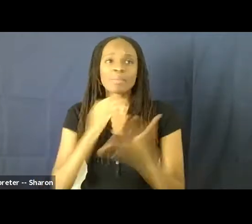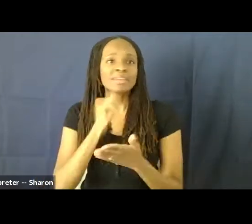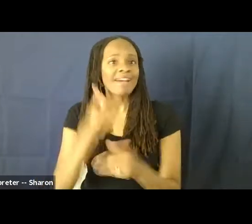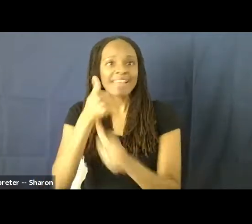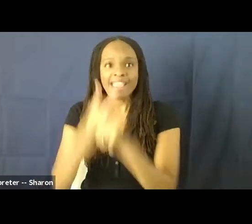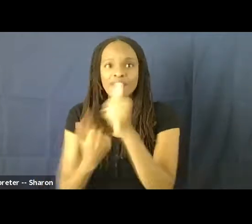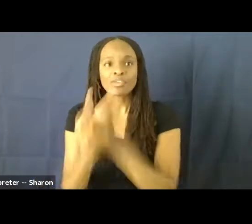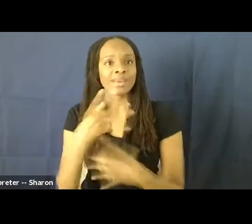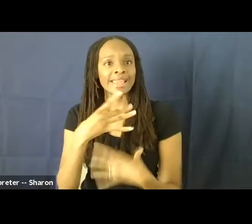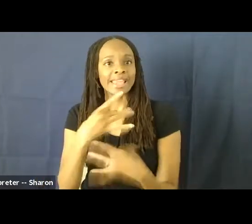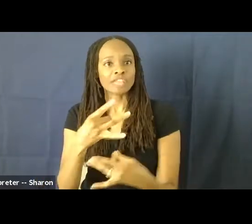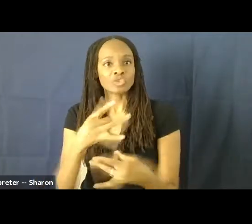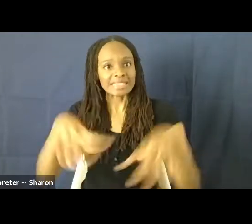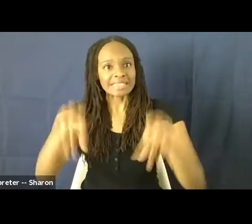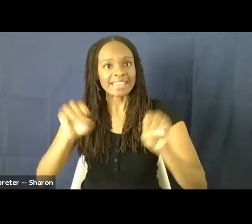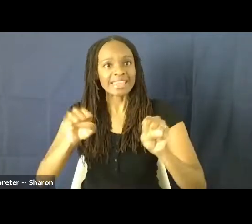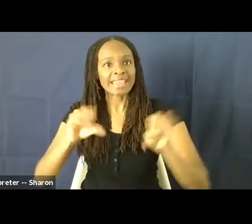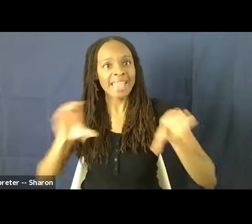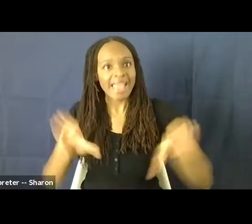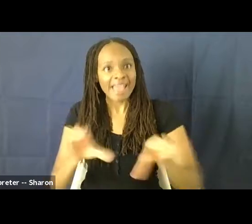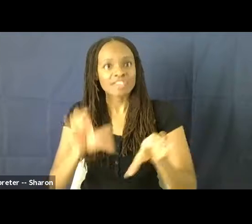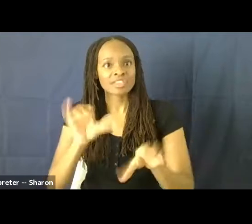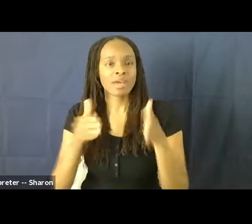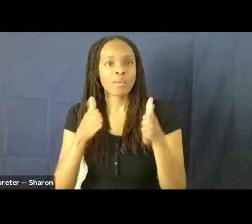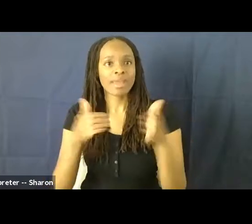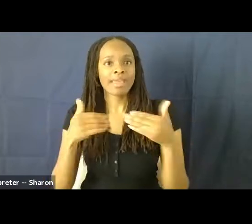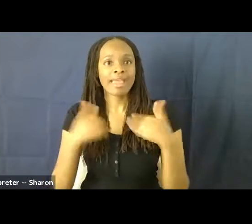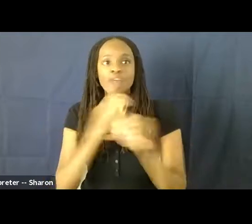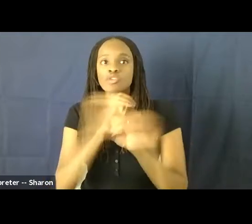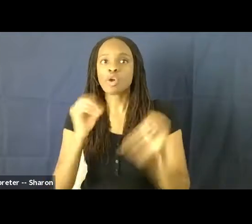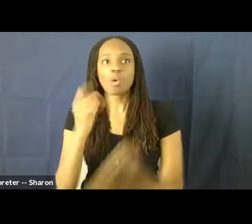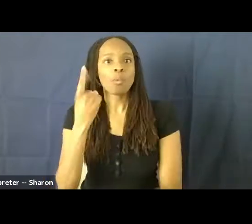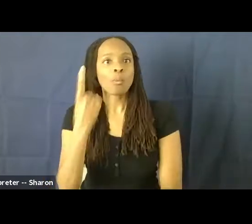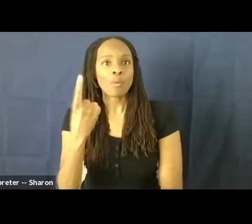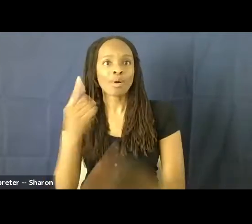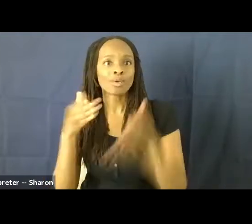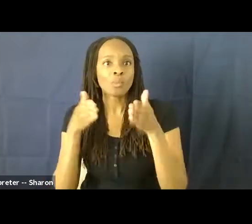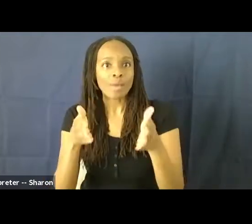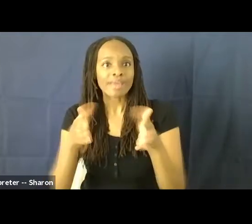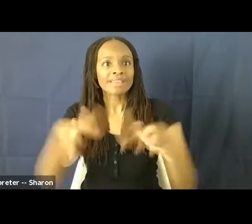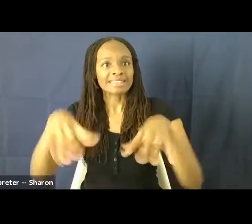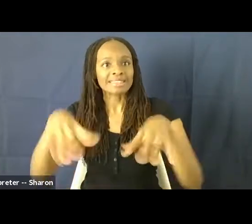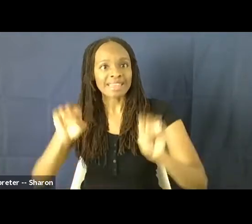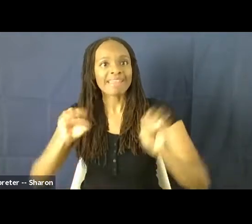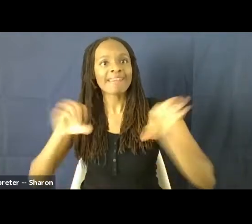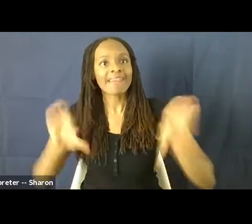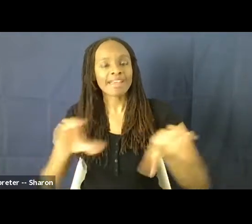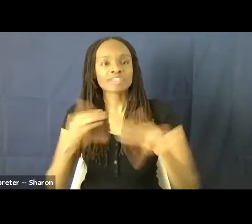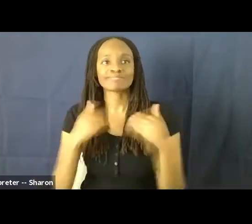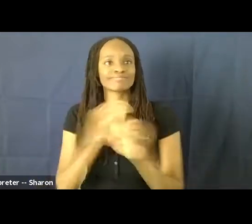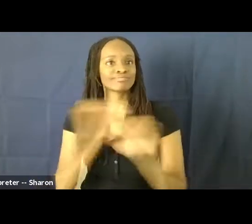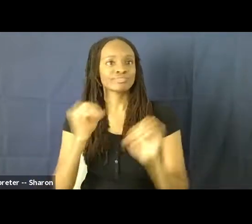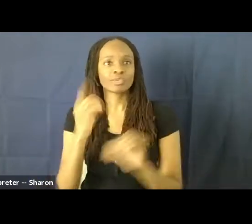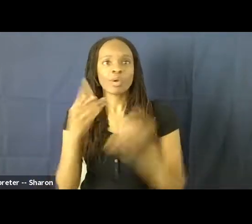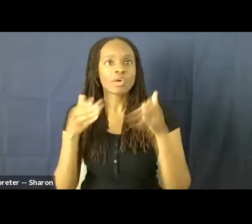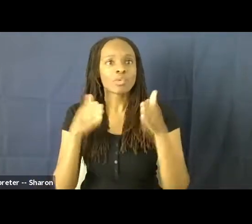taking action in that way. There's no one way to take action, and there's no one way to be an